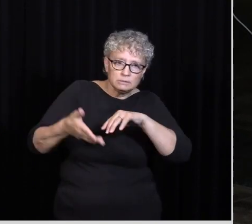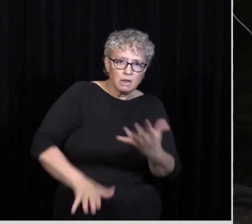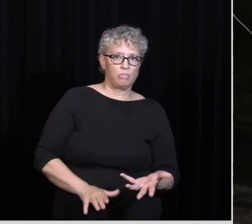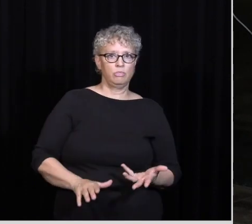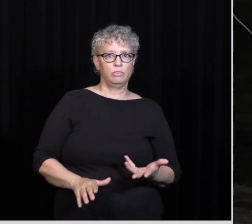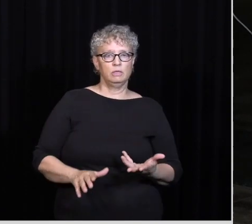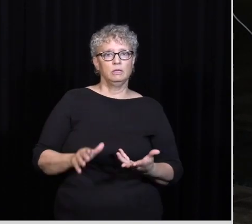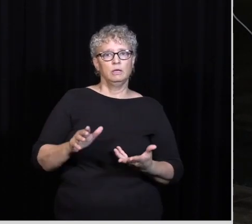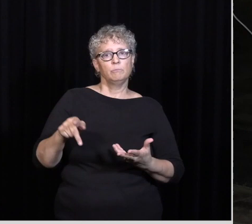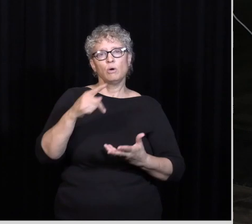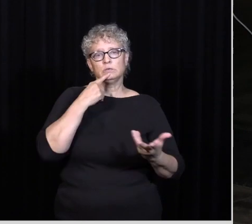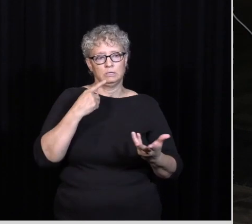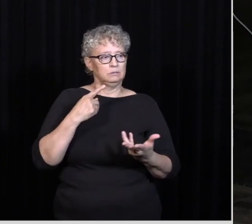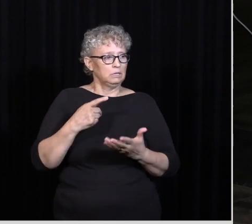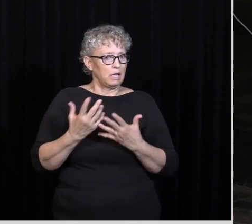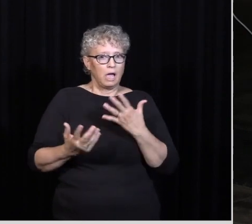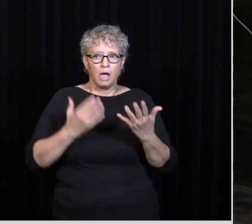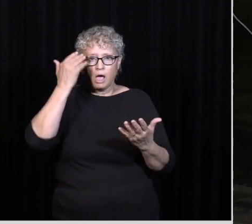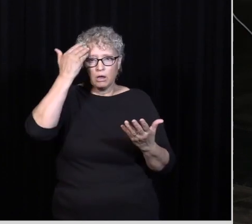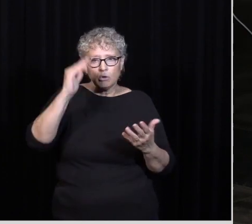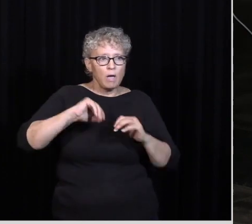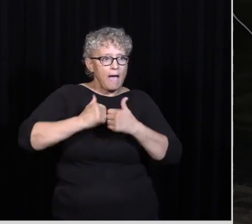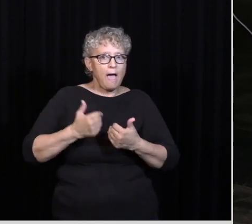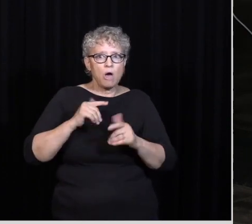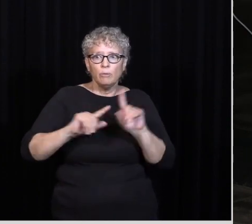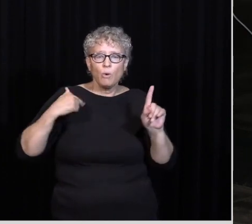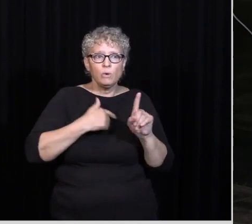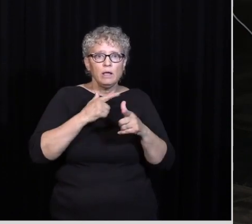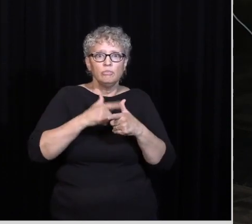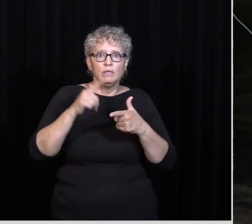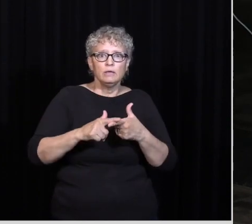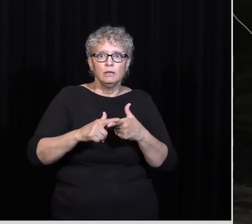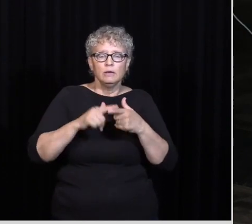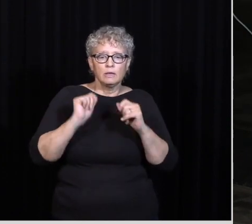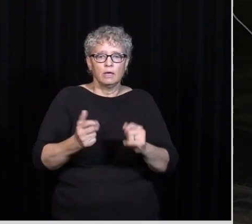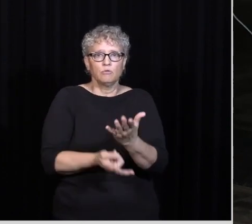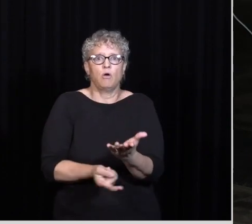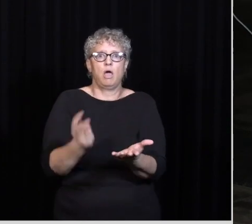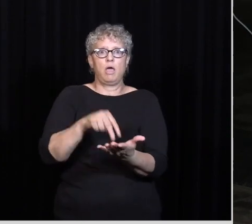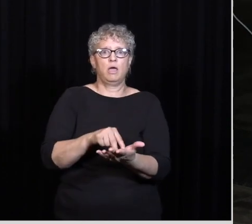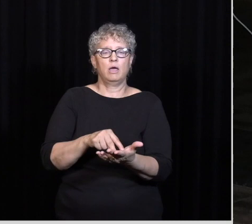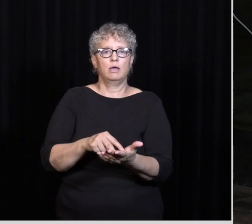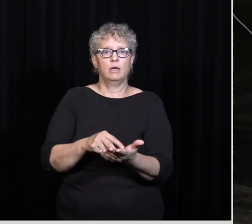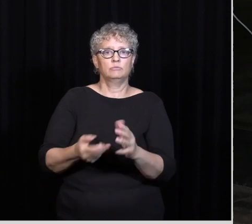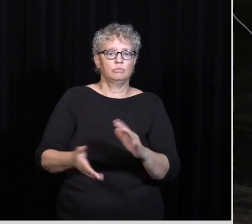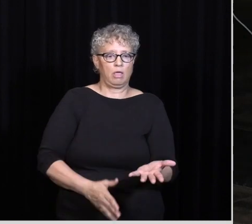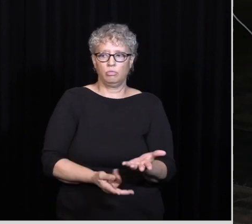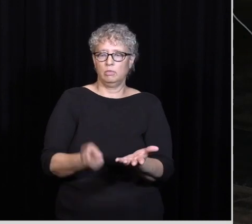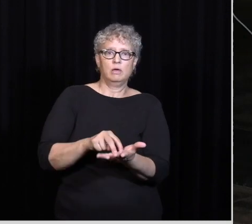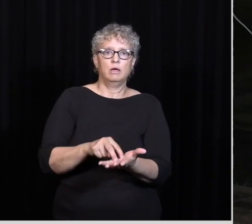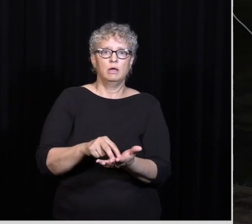Says Somehow Like We Can't Even Comprehend But We Attain The Resurrection From The Dead There Are Four Things Through Christ We Gain